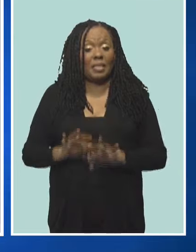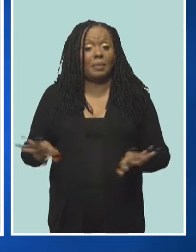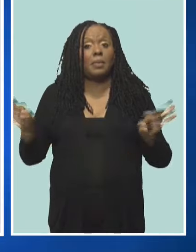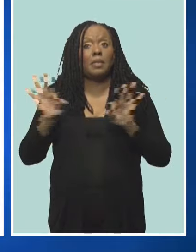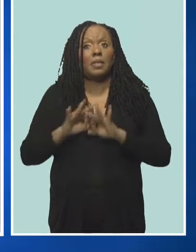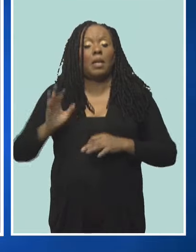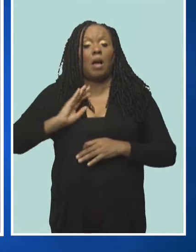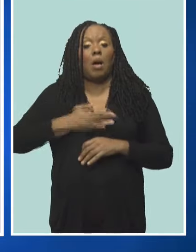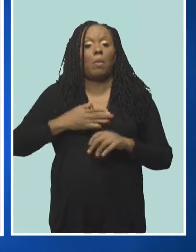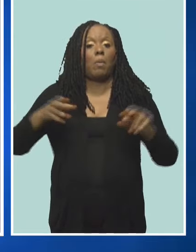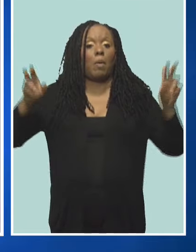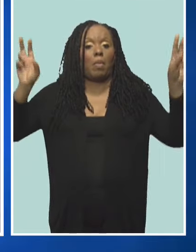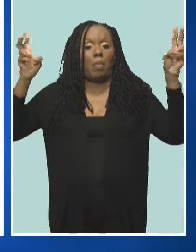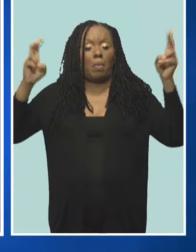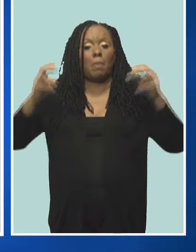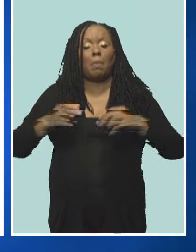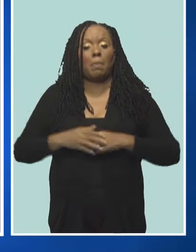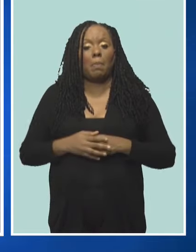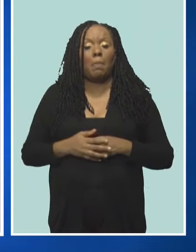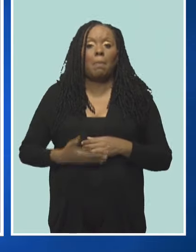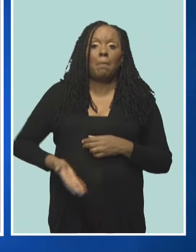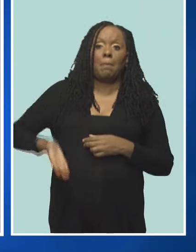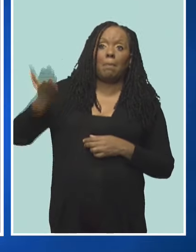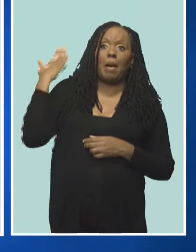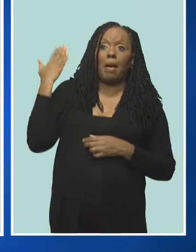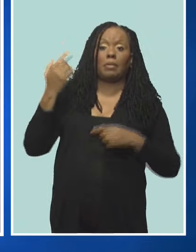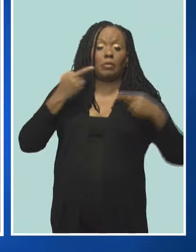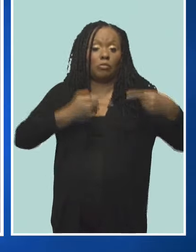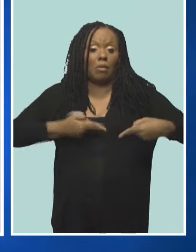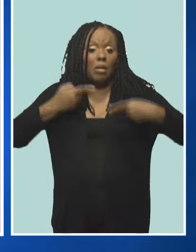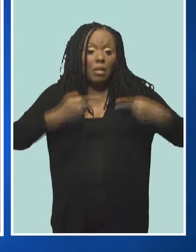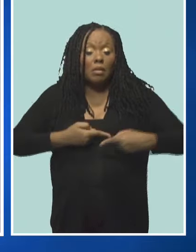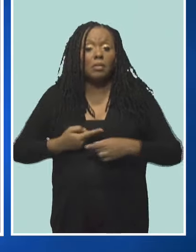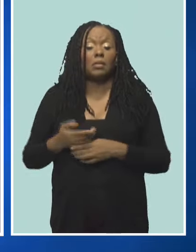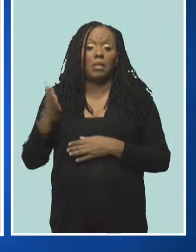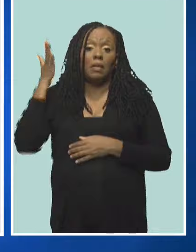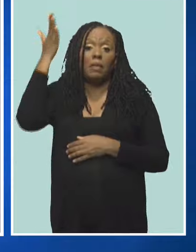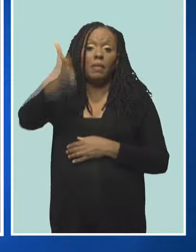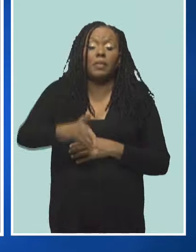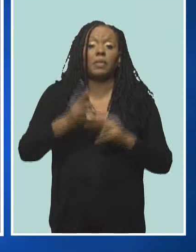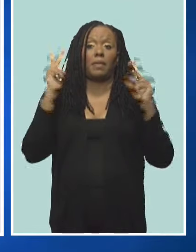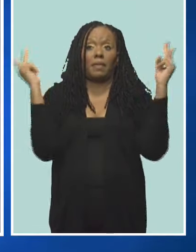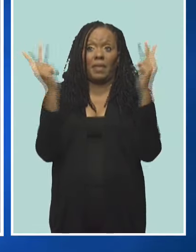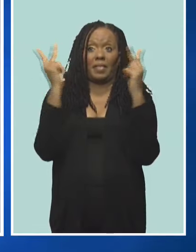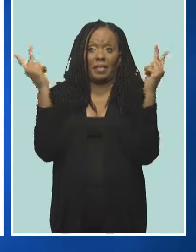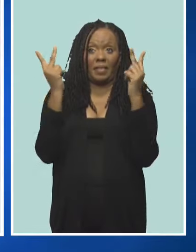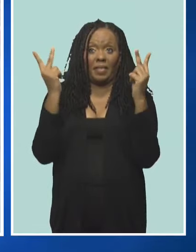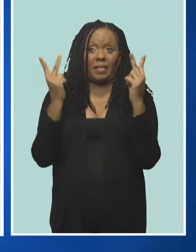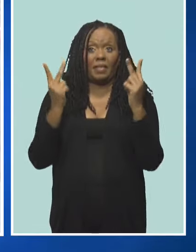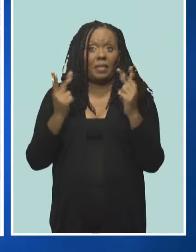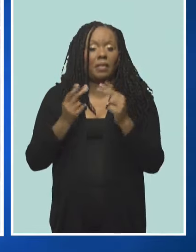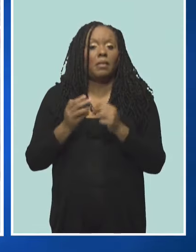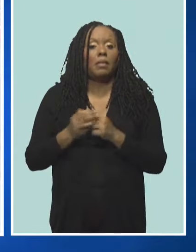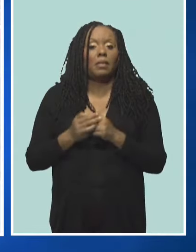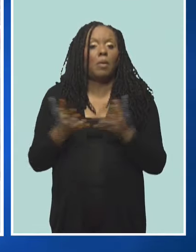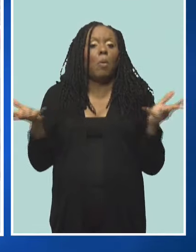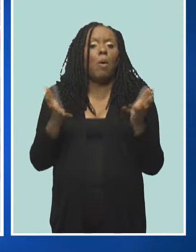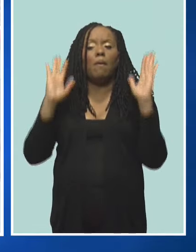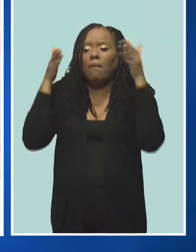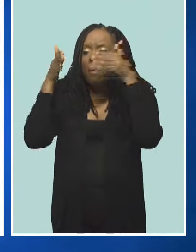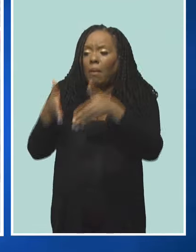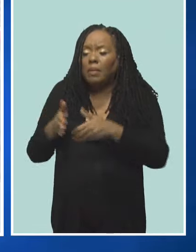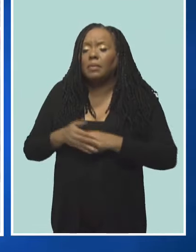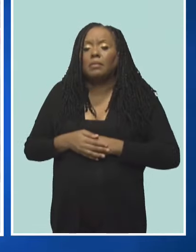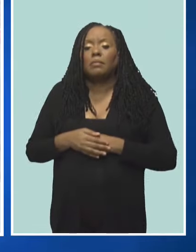past struggles, future victories, and our focus is on the trade